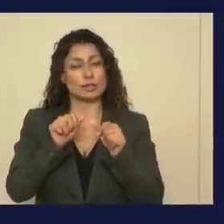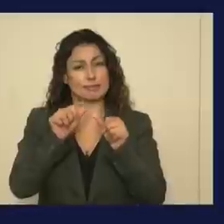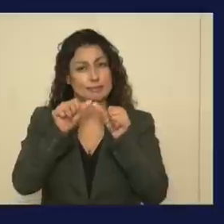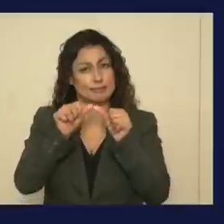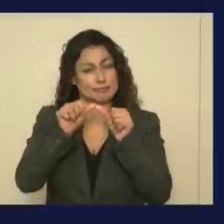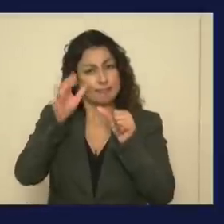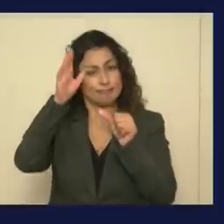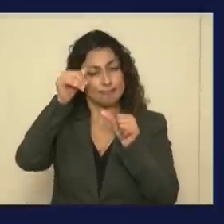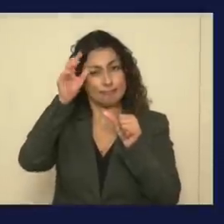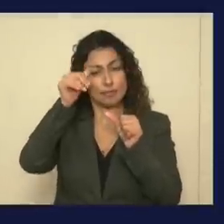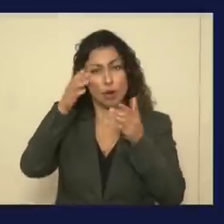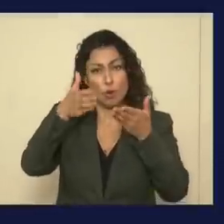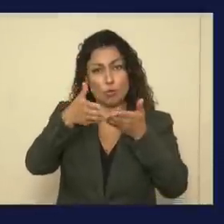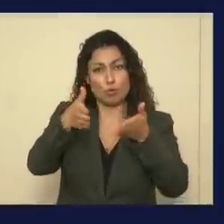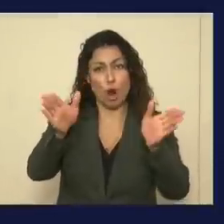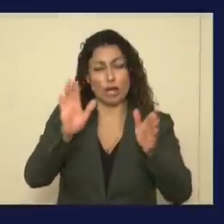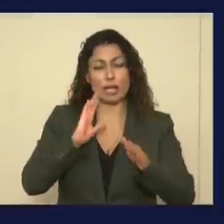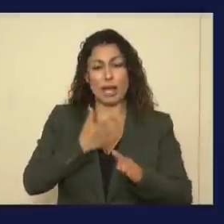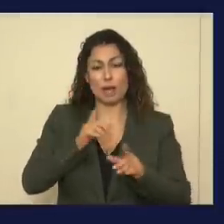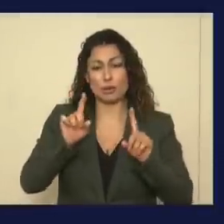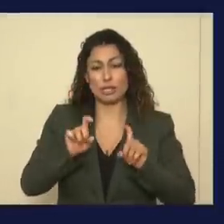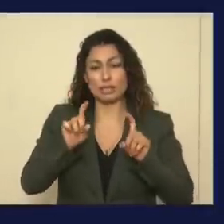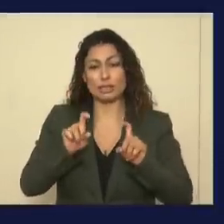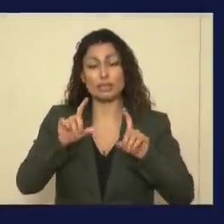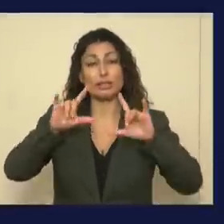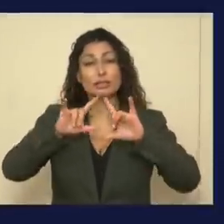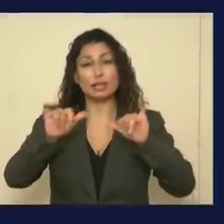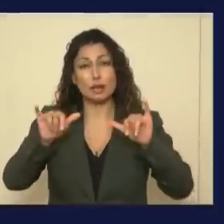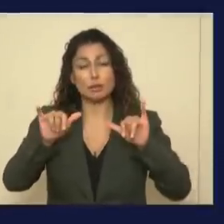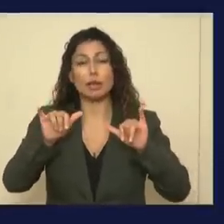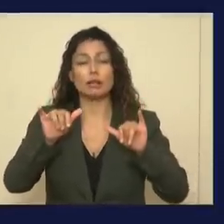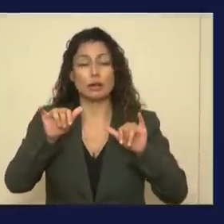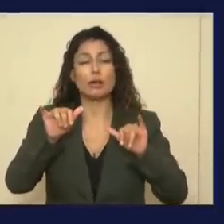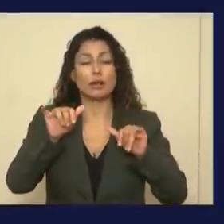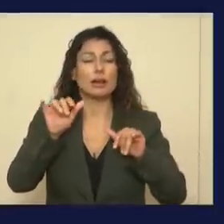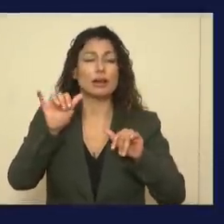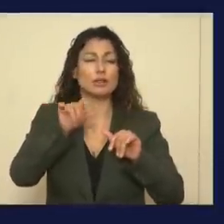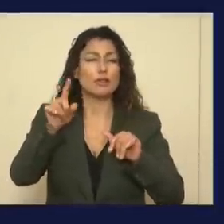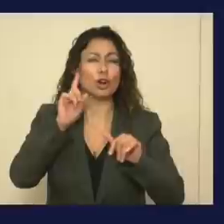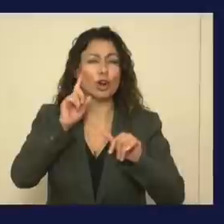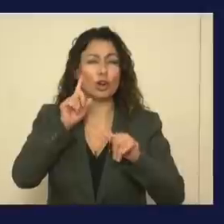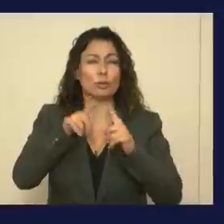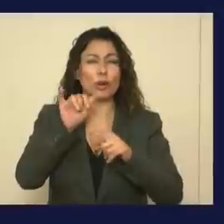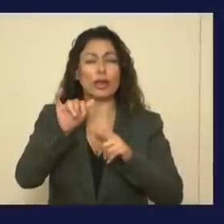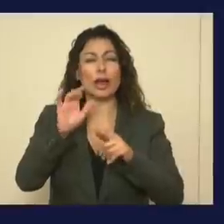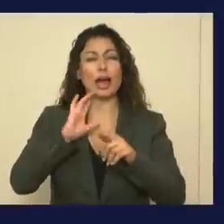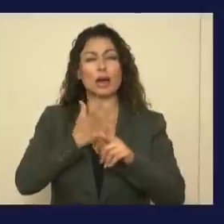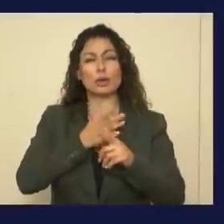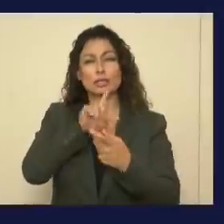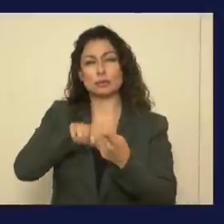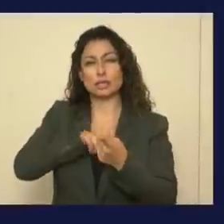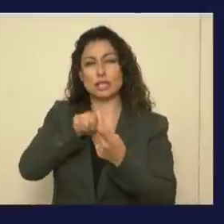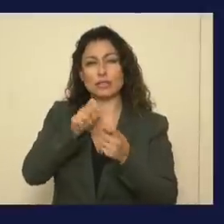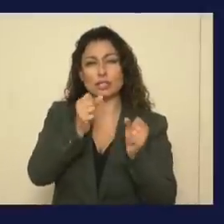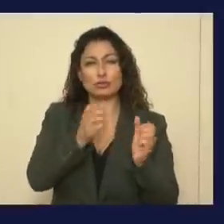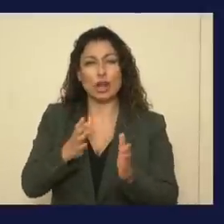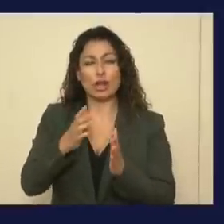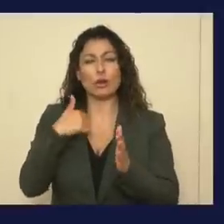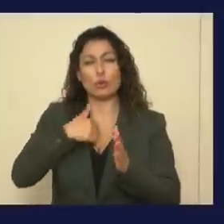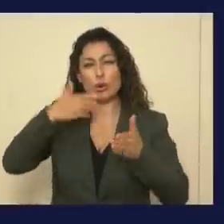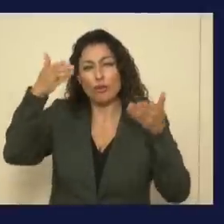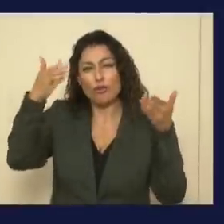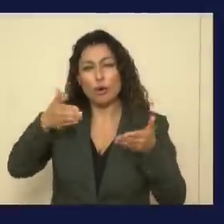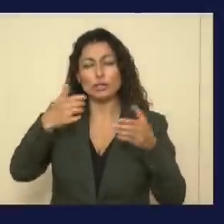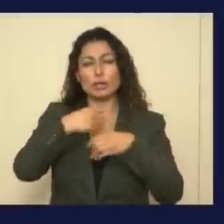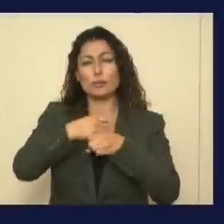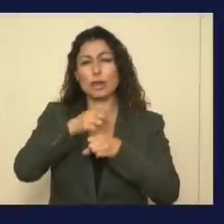broaden testing while keeping, and you'll hear about this, you know, a specific strategy in place so that we're focused on making